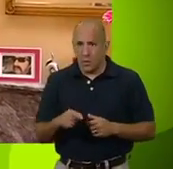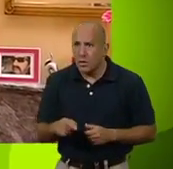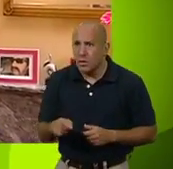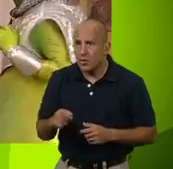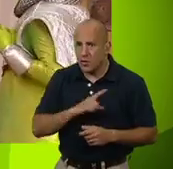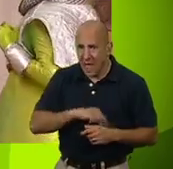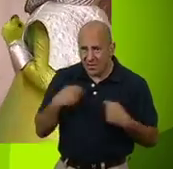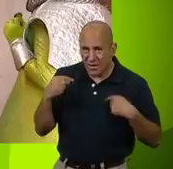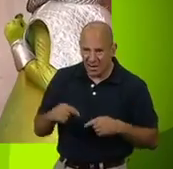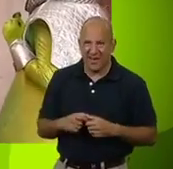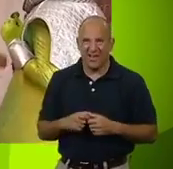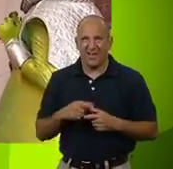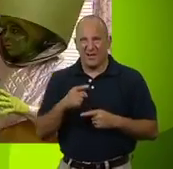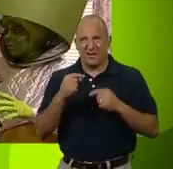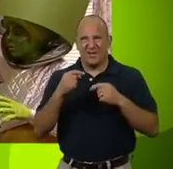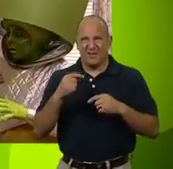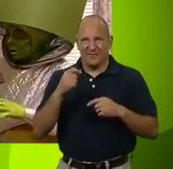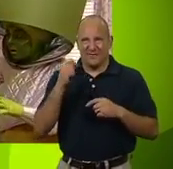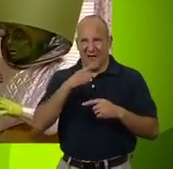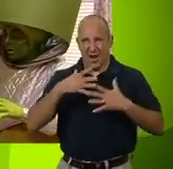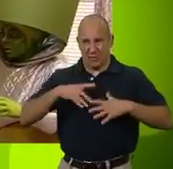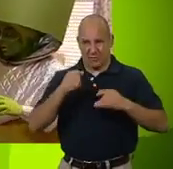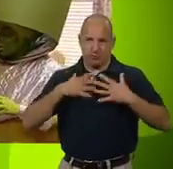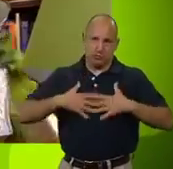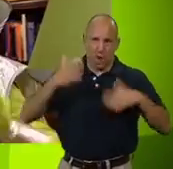You...you are? I bet you get sweaty in those funny costumes.